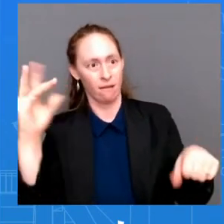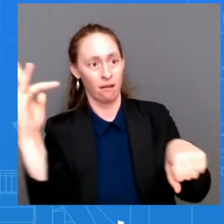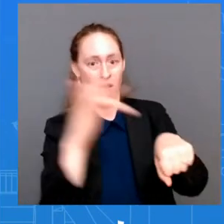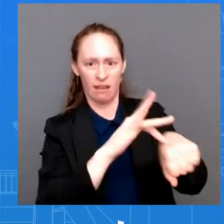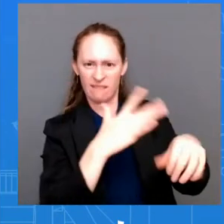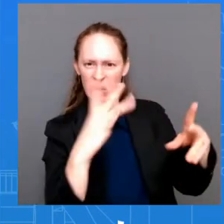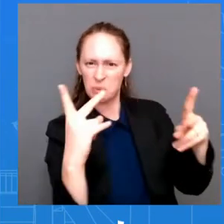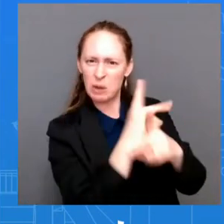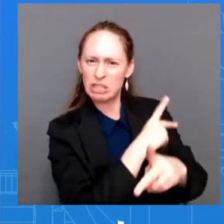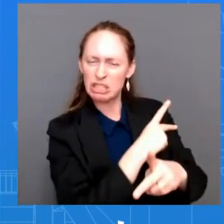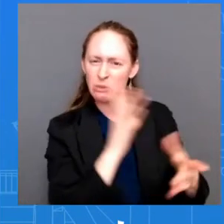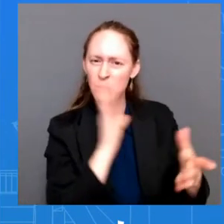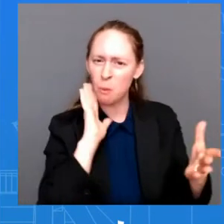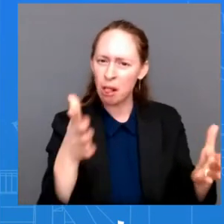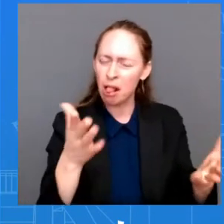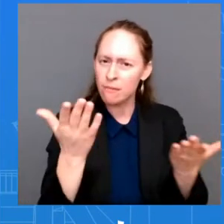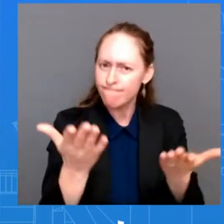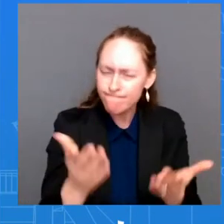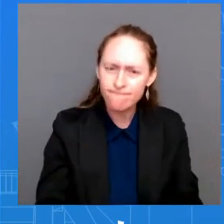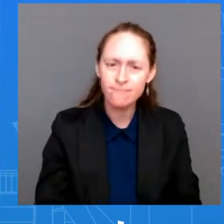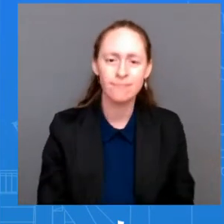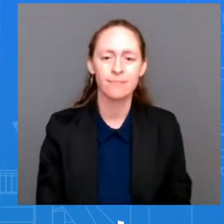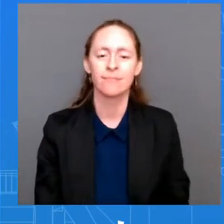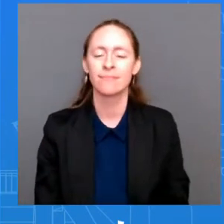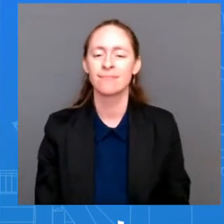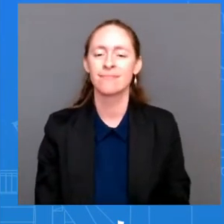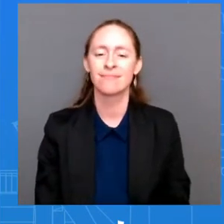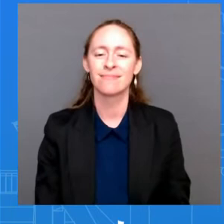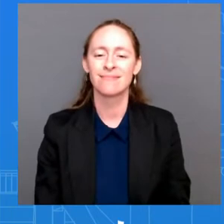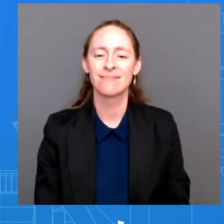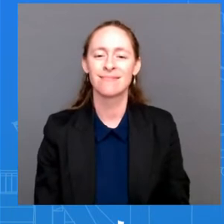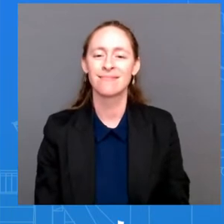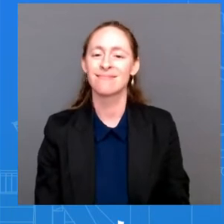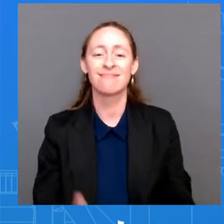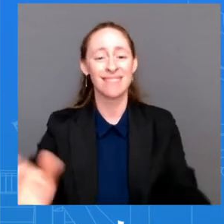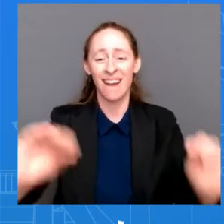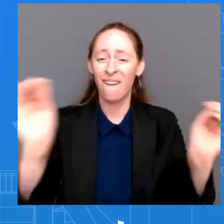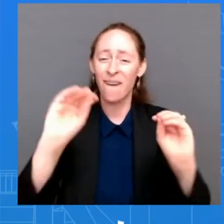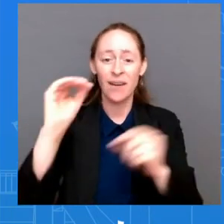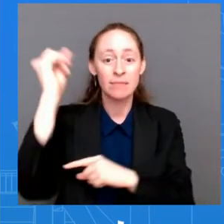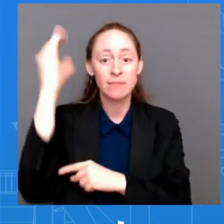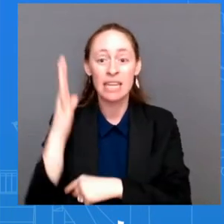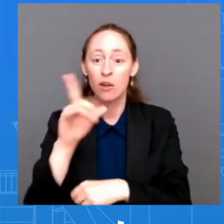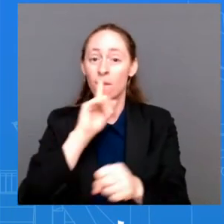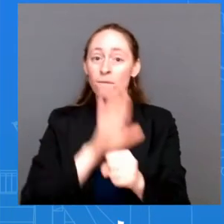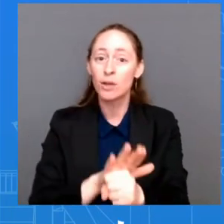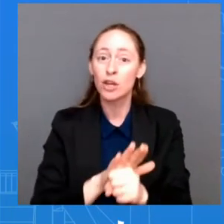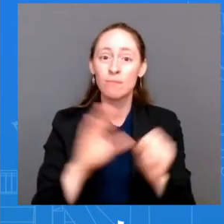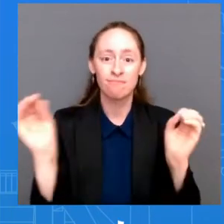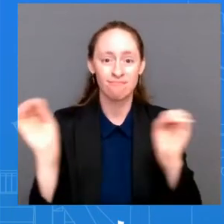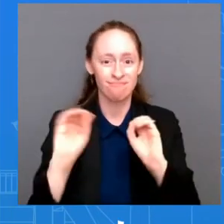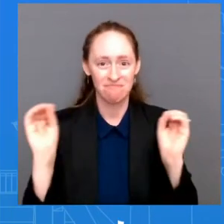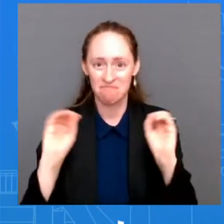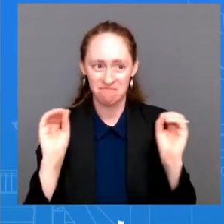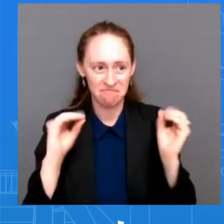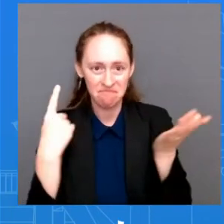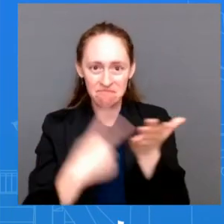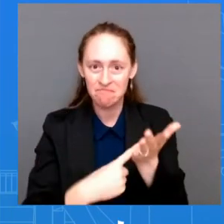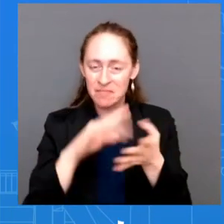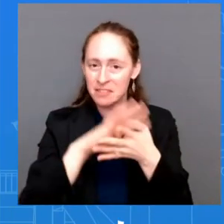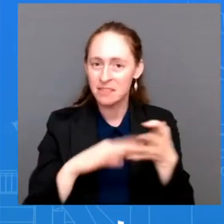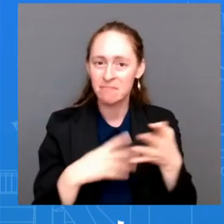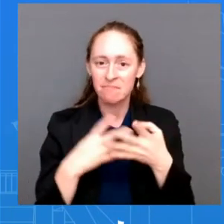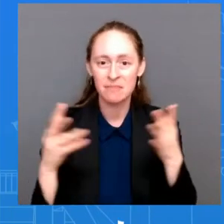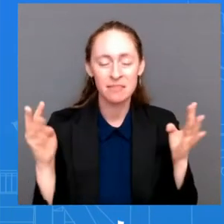discussion by the Speaker about what's next on her trip. So you're asking me a question as if she's already somehow